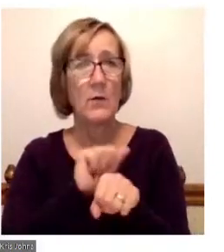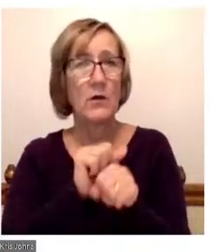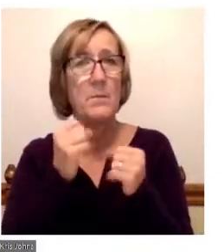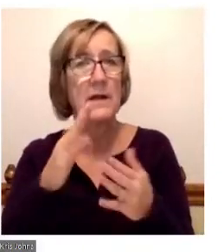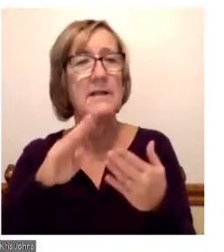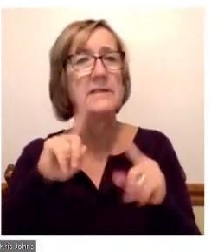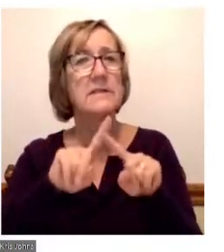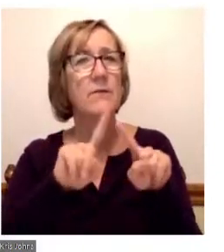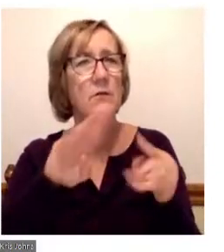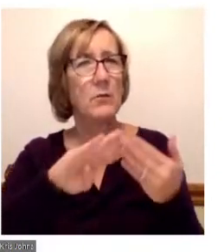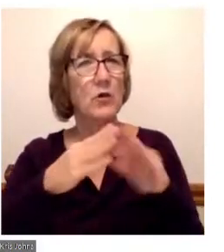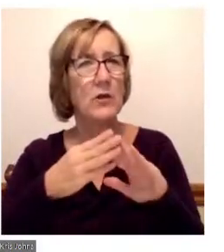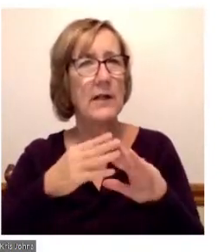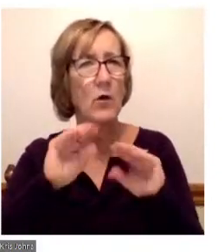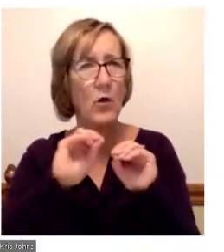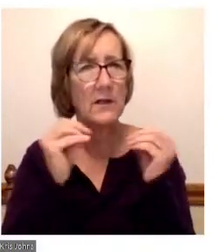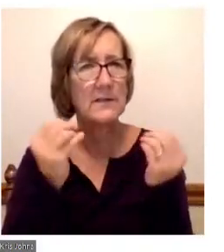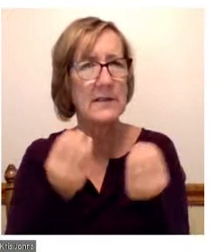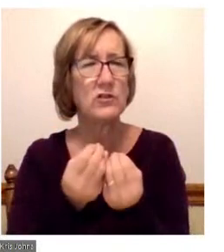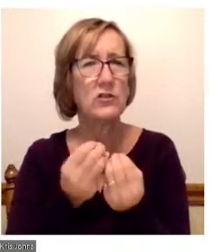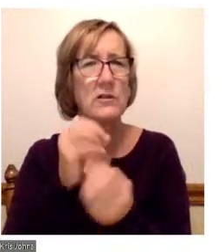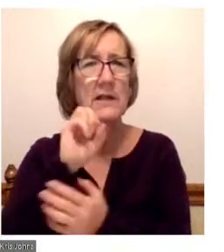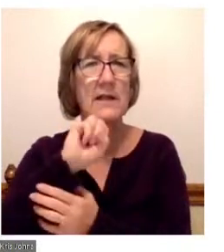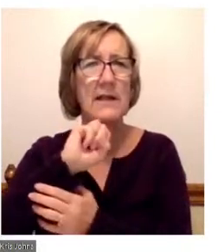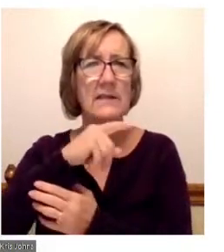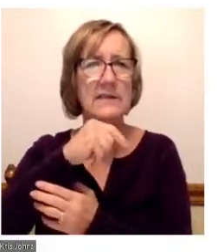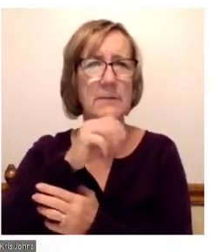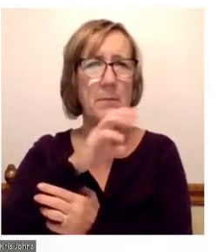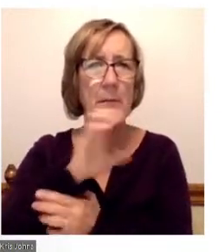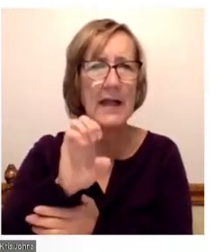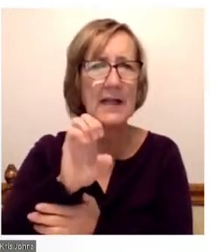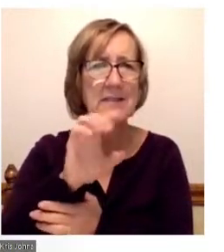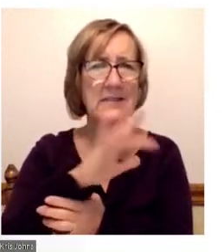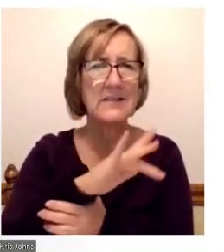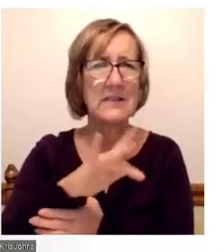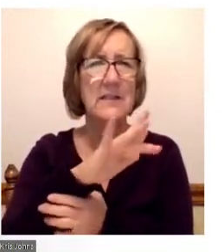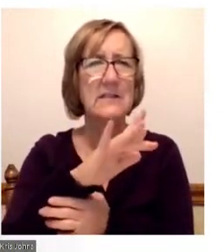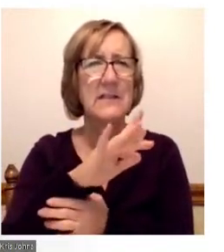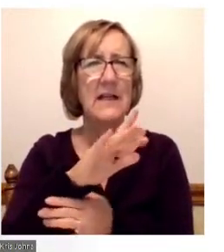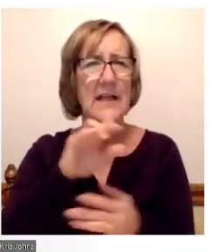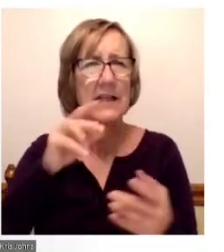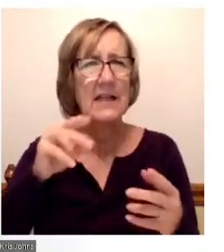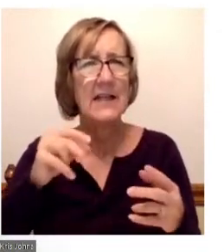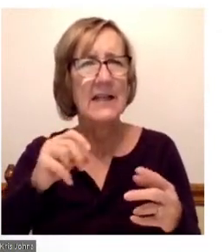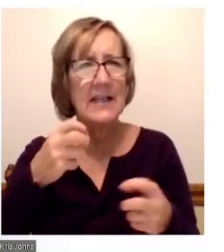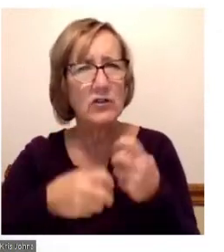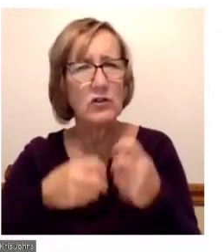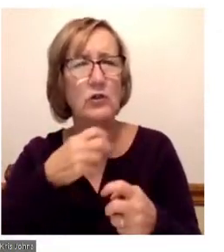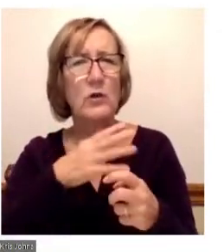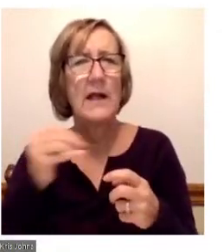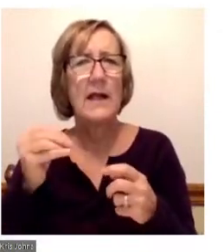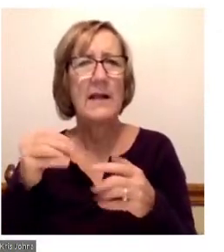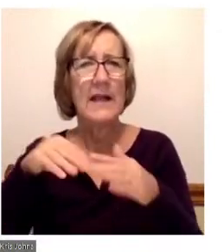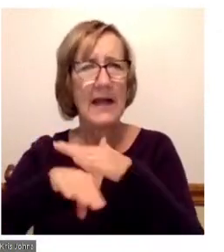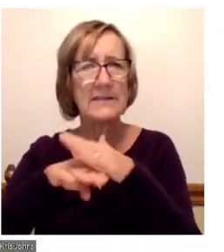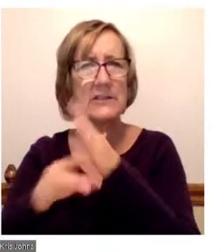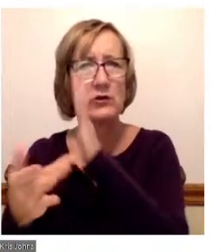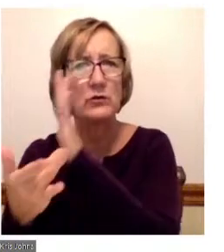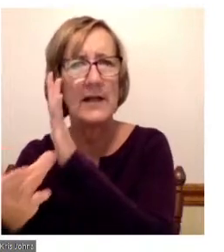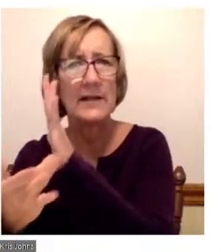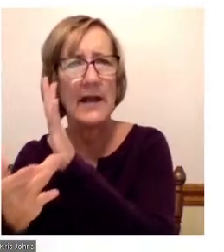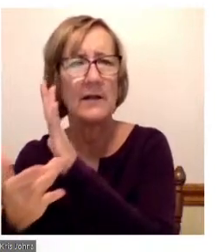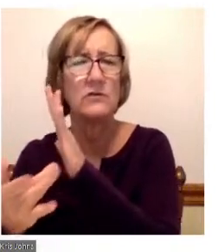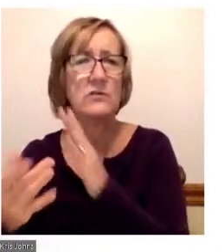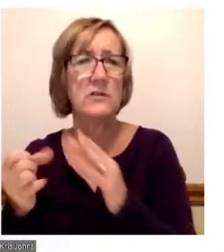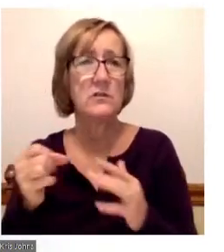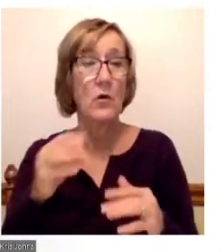of community organizations and space is a big issue, you know, access to technology. And ultimately, Mott has this in spades. And I